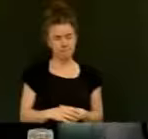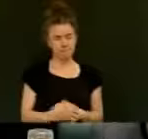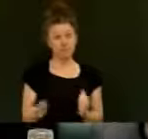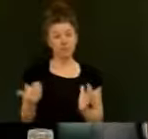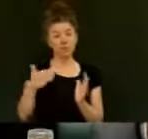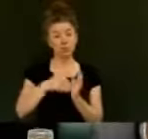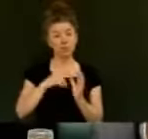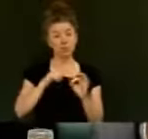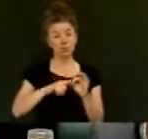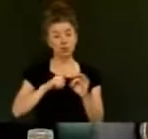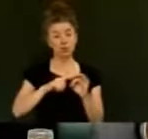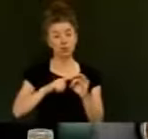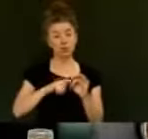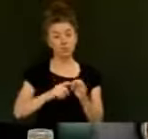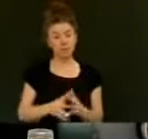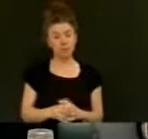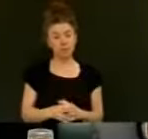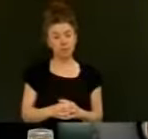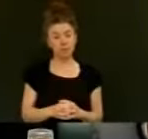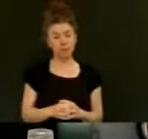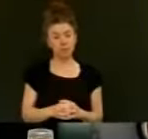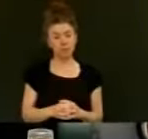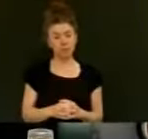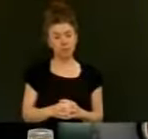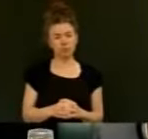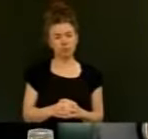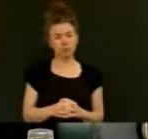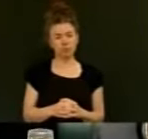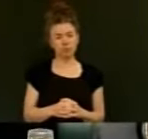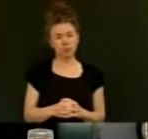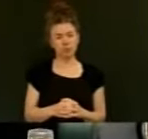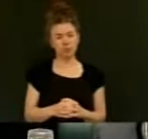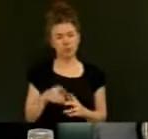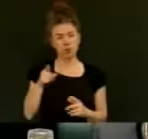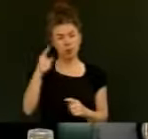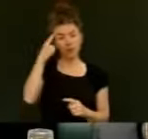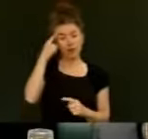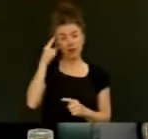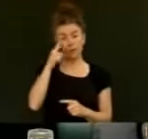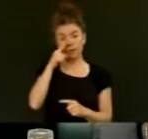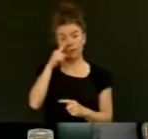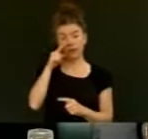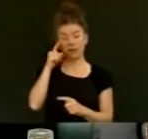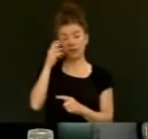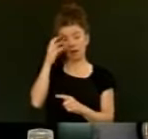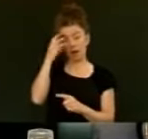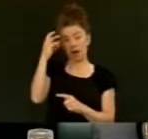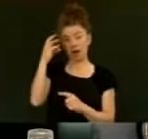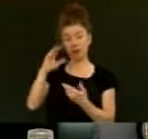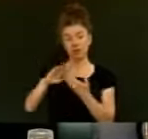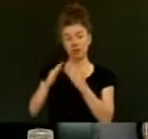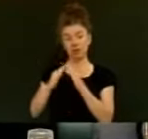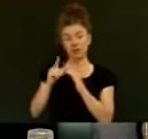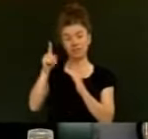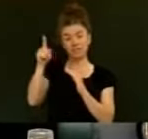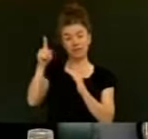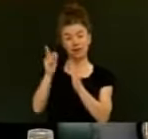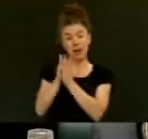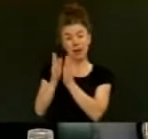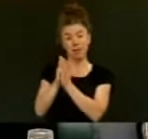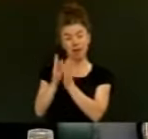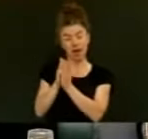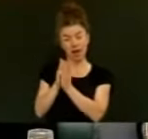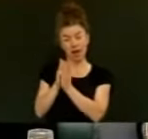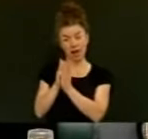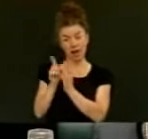Supplementary question, Stuart Nash. Does she think the people of the Clive community, just north of Napier, have grounds to feel pretty